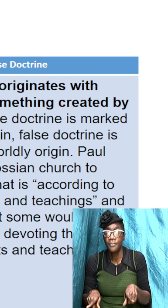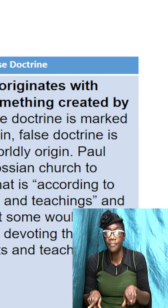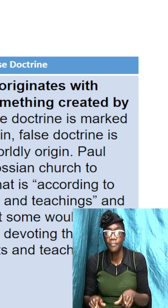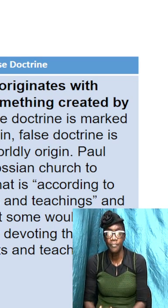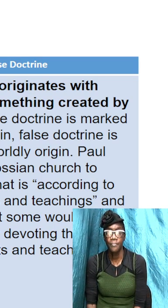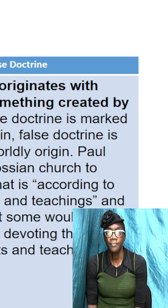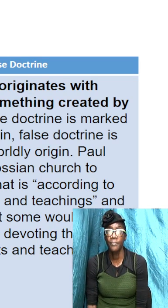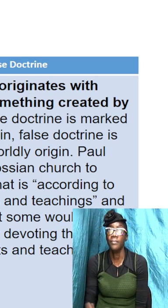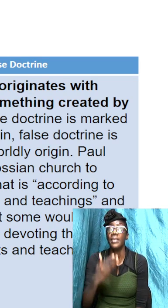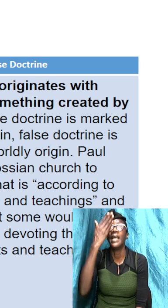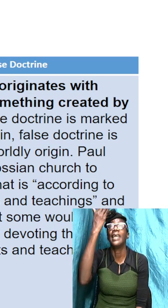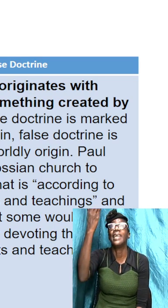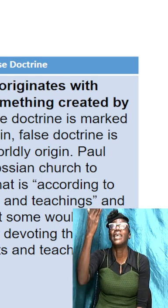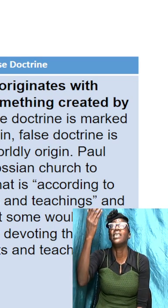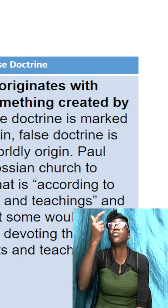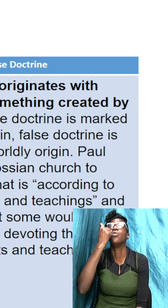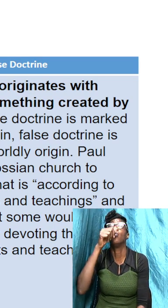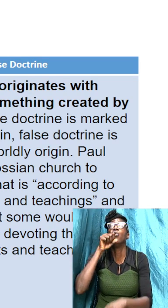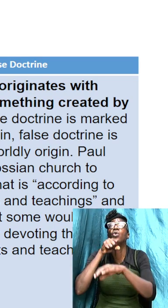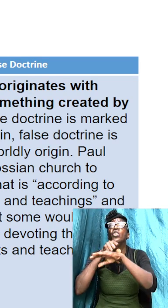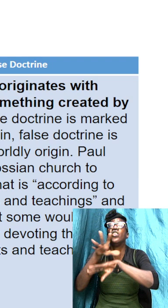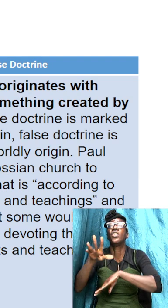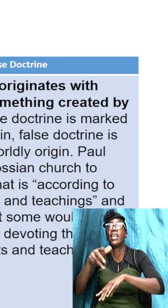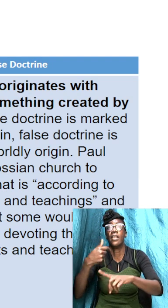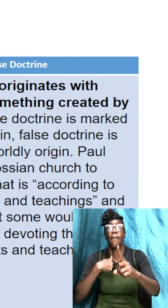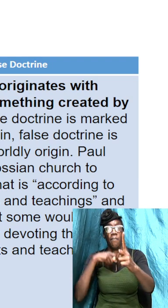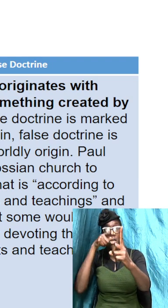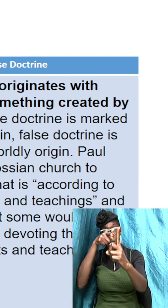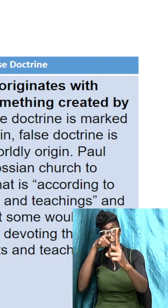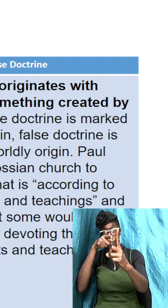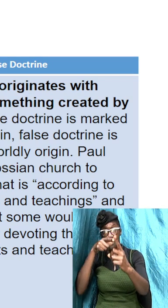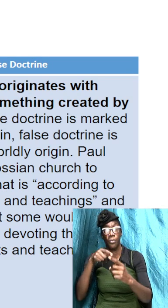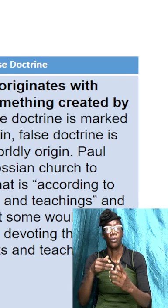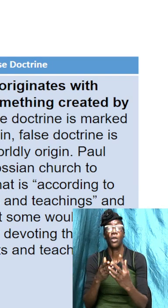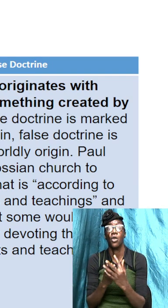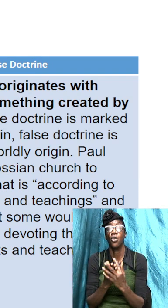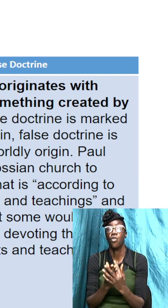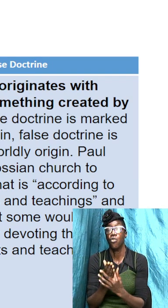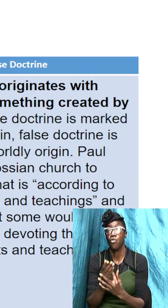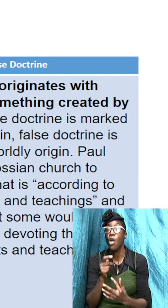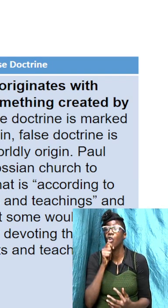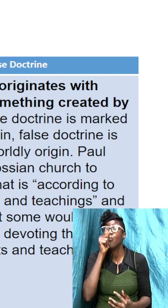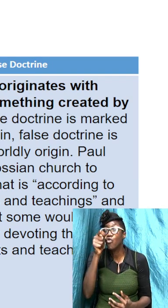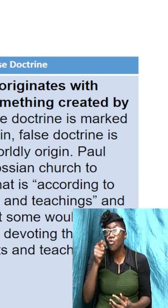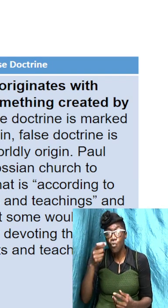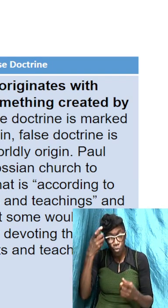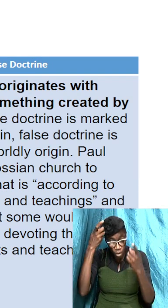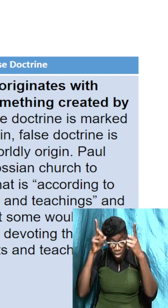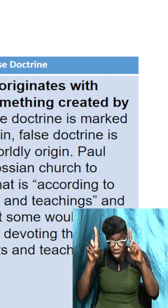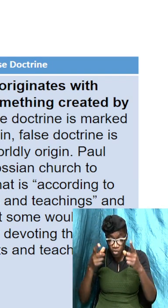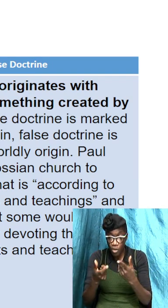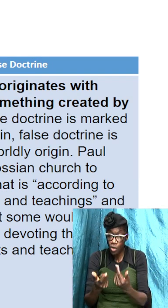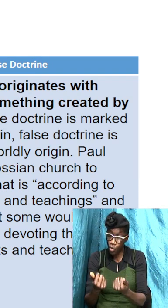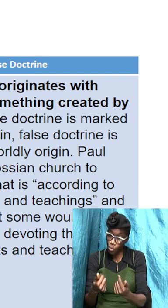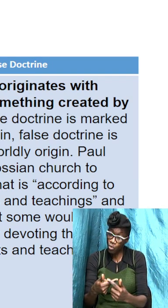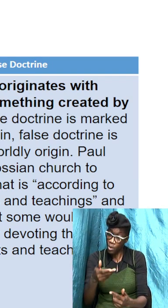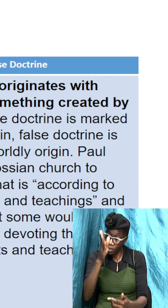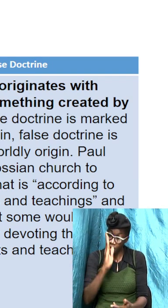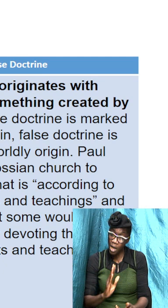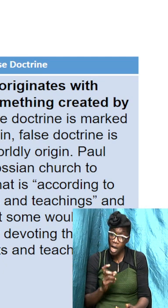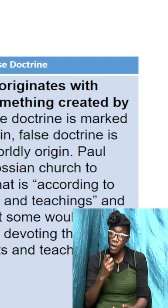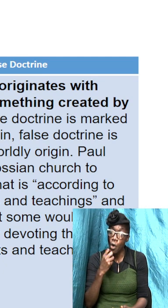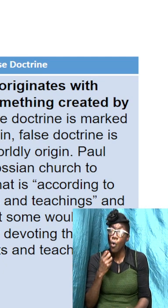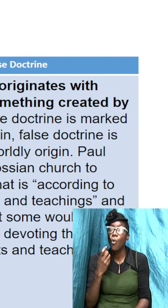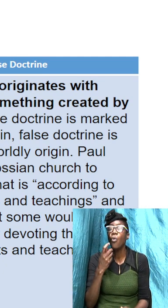his who sent me true doctrine originates with God who is true